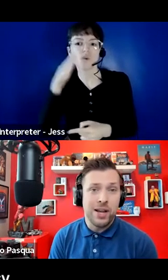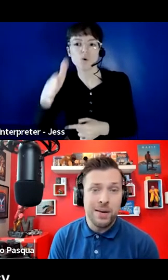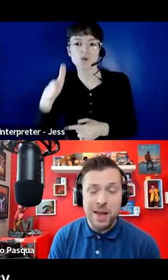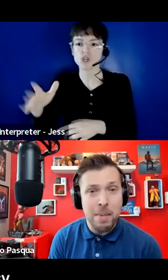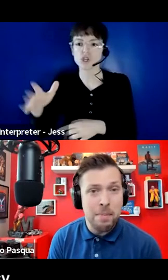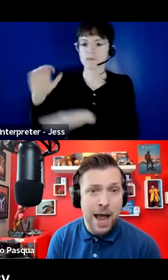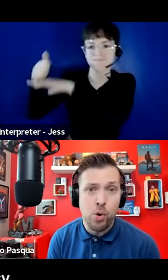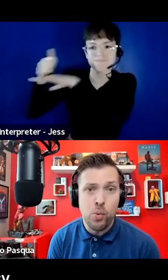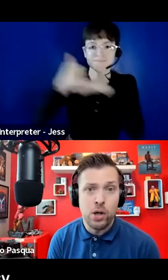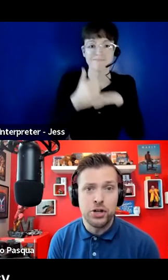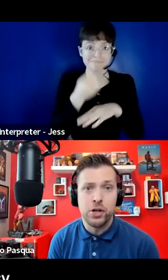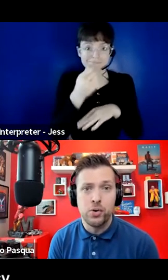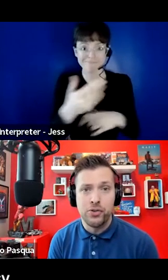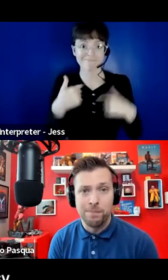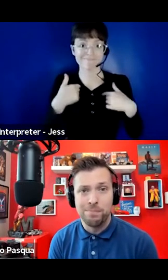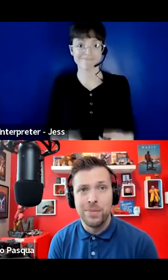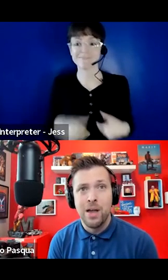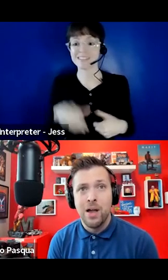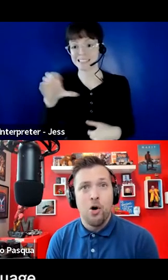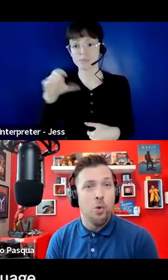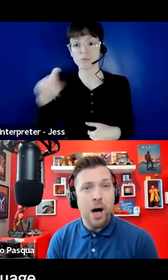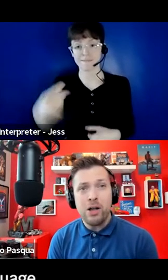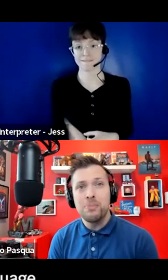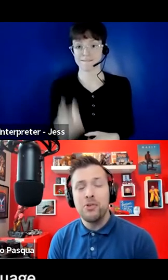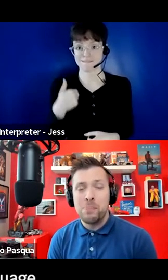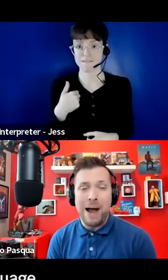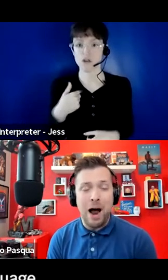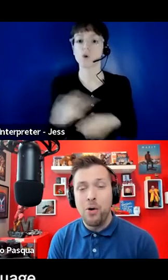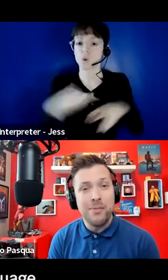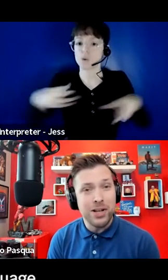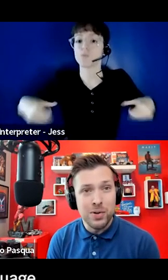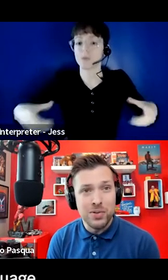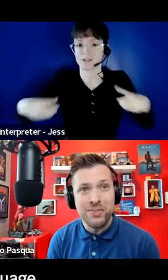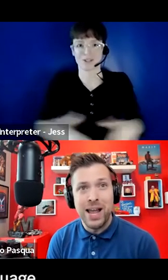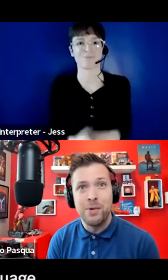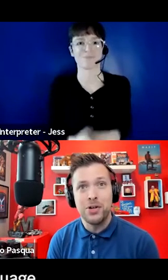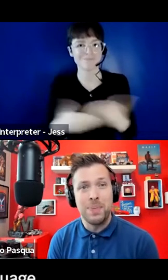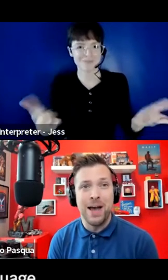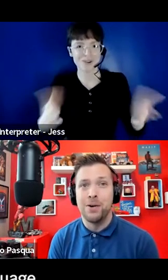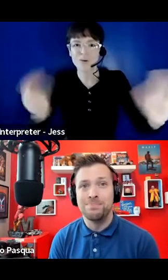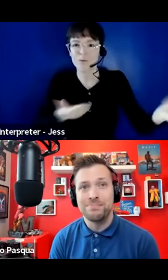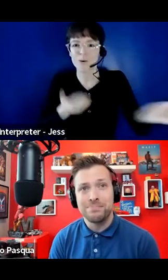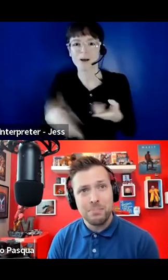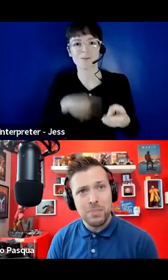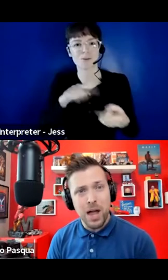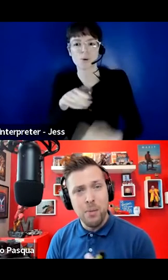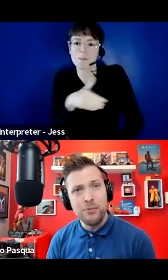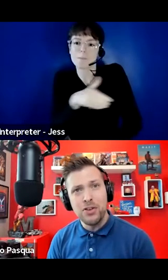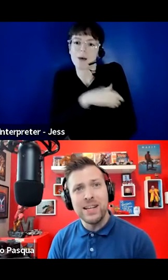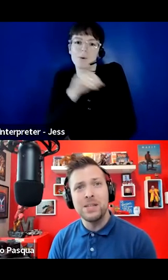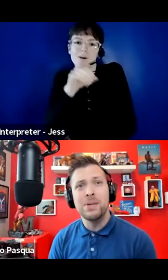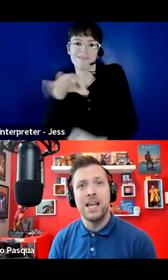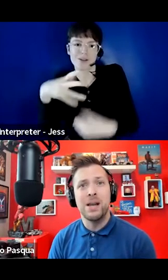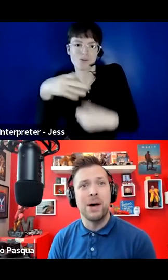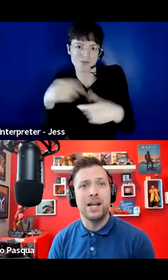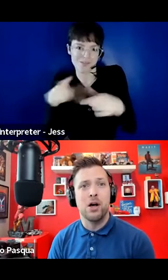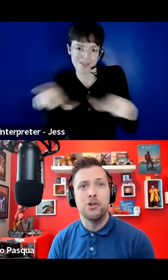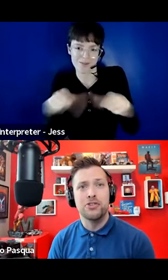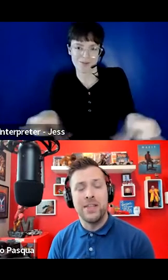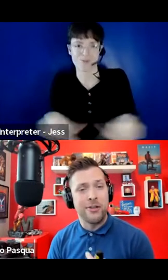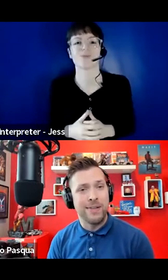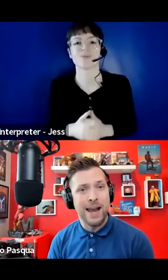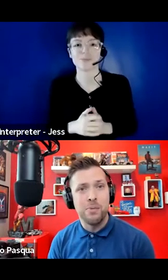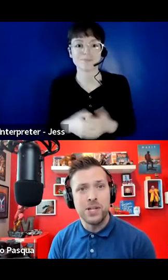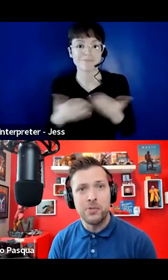palsy, and I'm a manual wheelchair user. Welcome to the Power of Inclusive Language panel. I would first like to begin by